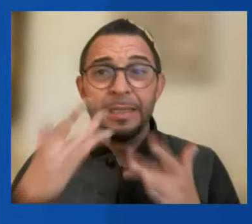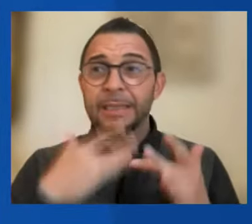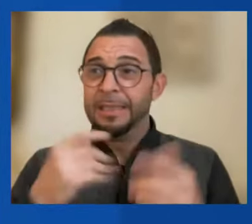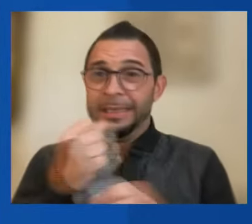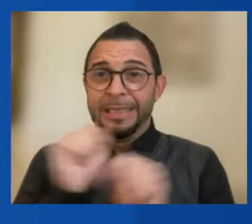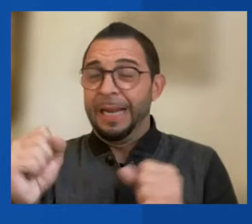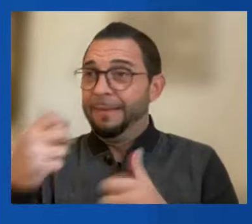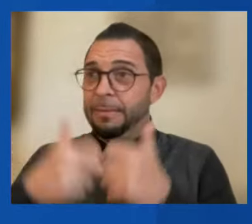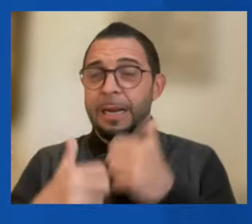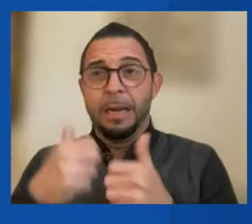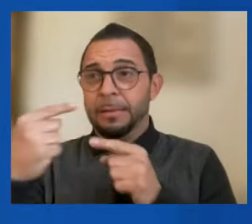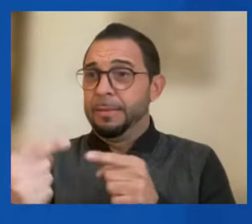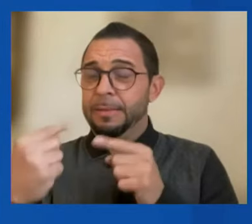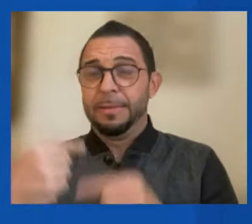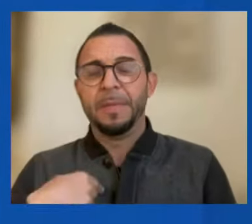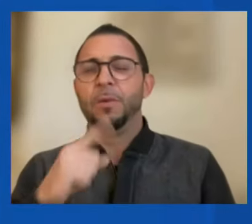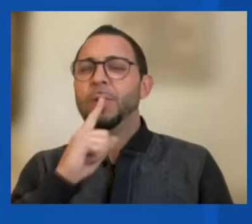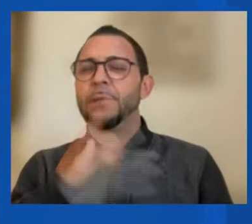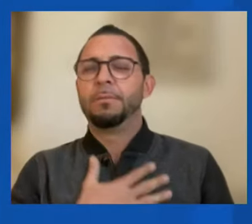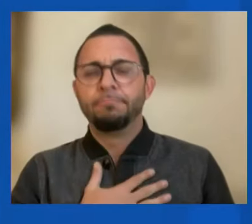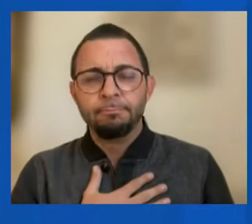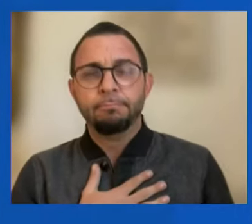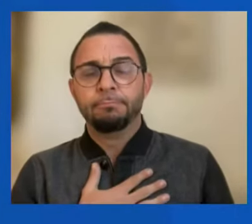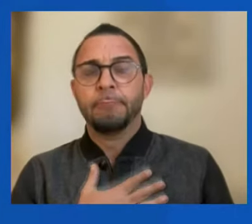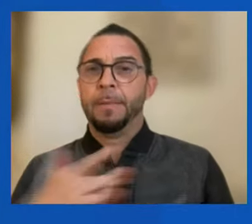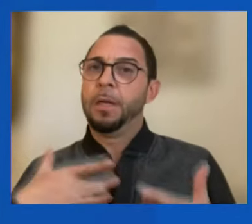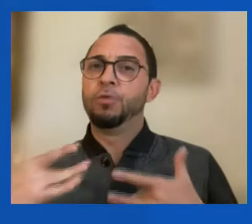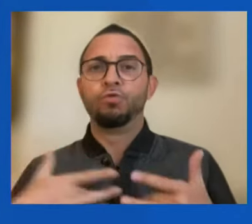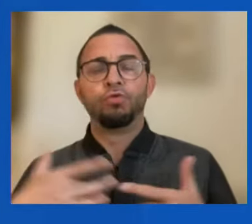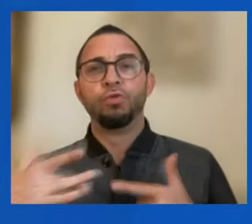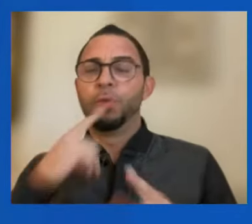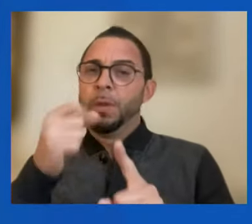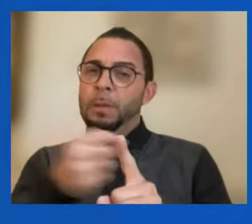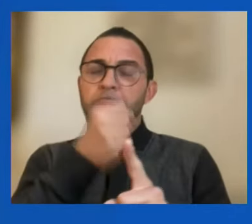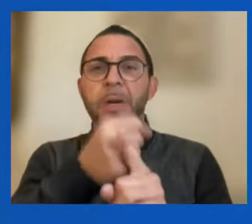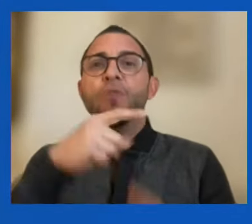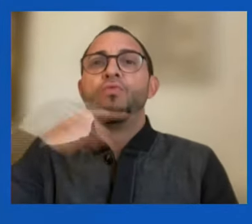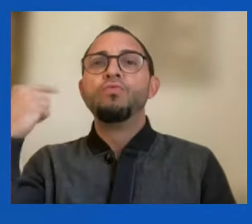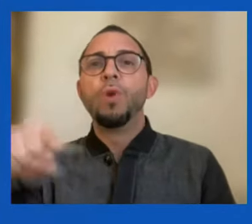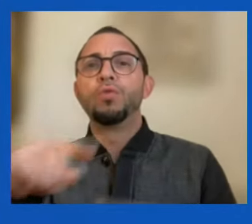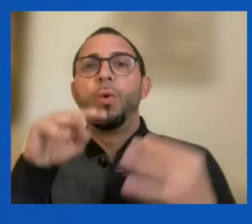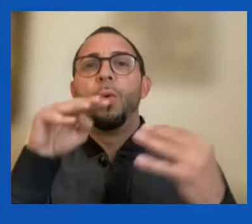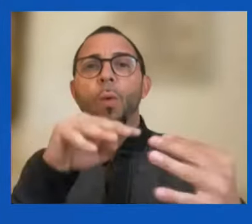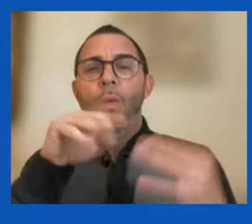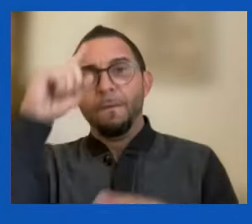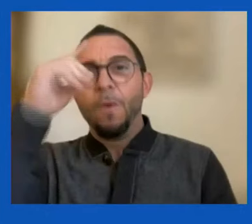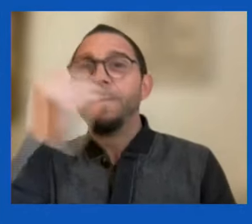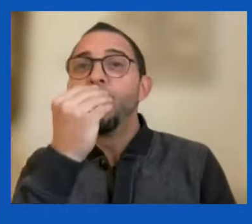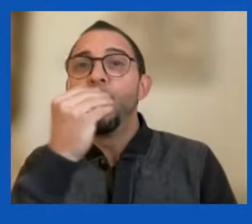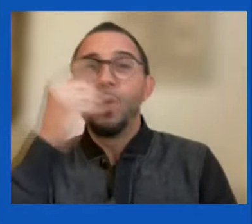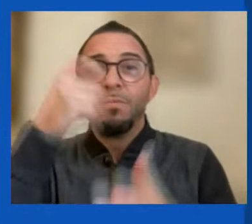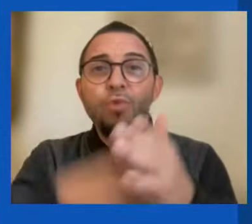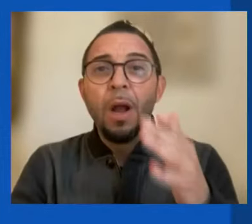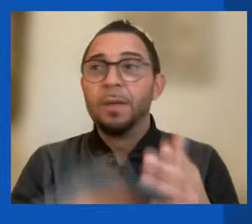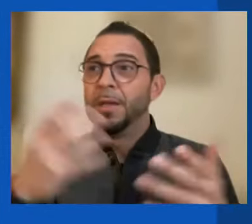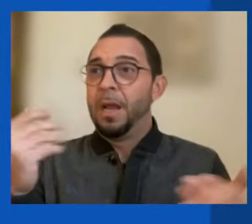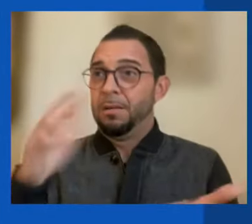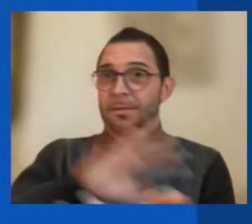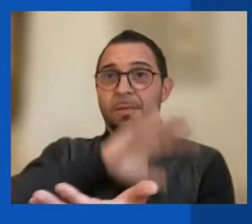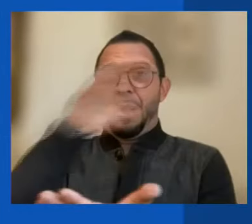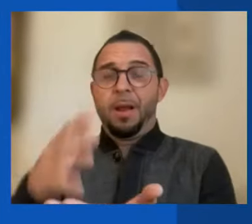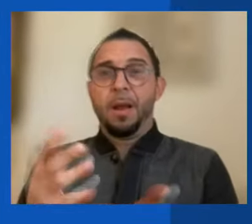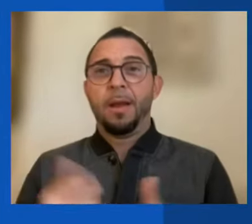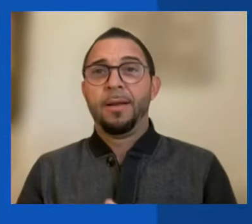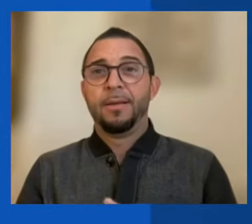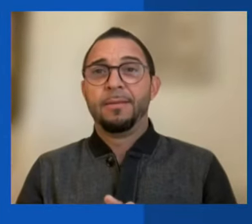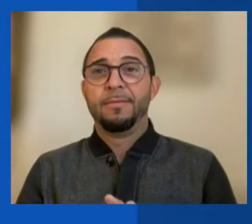deeply concerned about the impact of Russia's war on food prices and supply. Particularly on